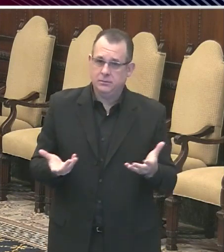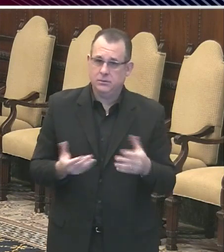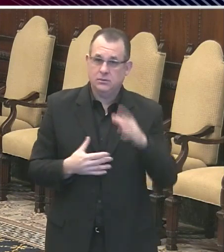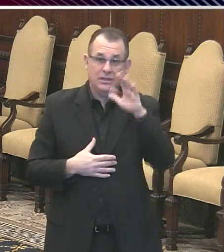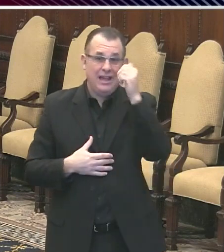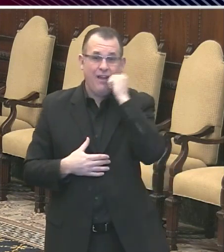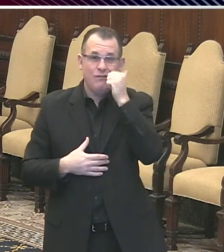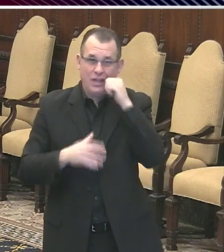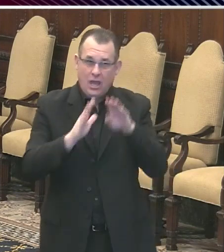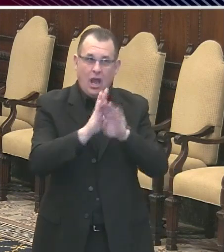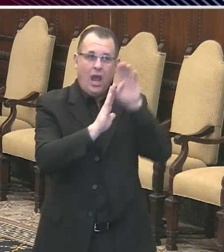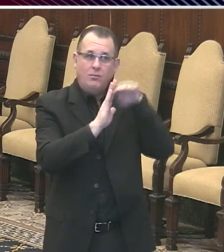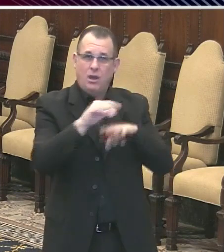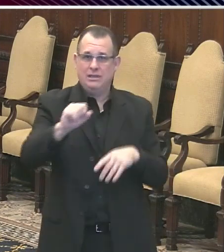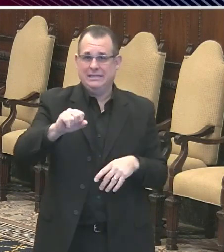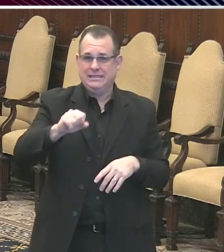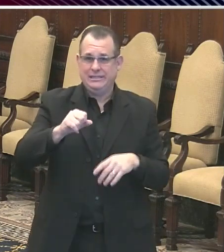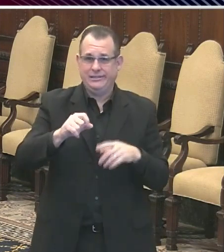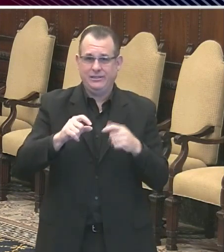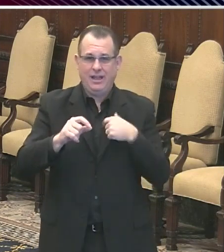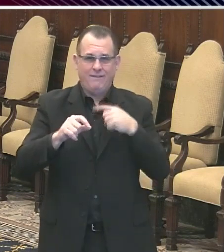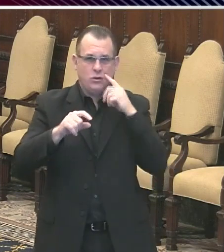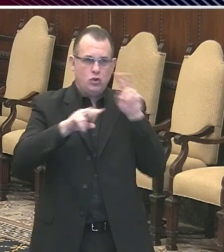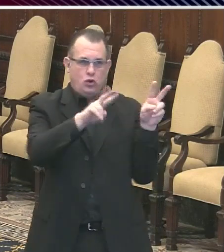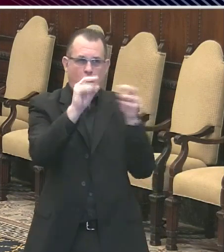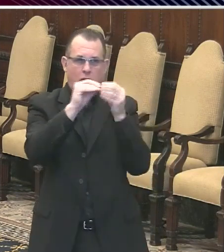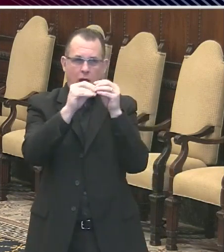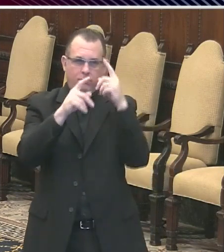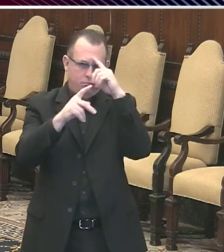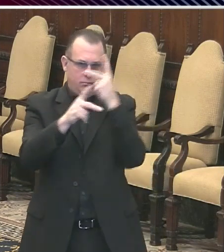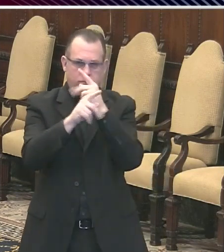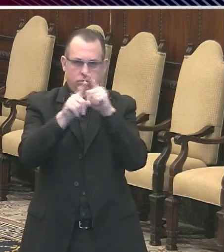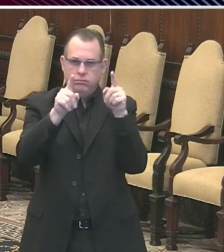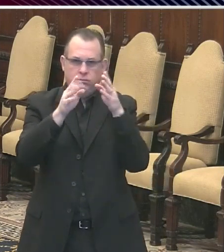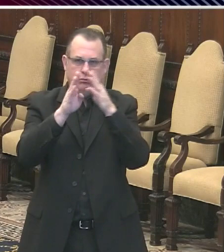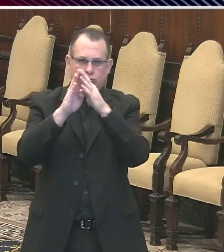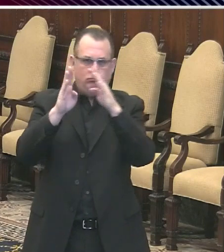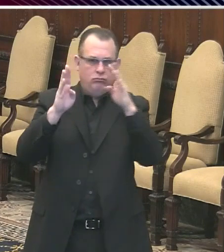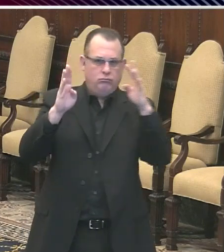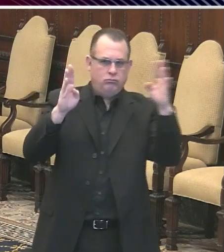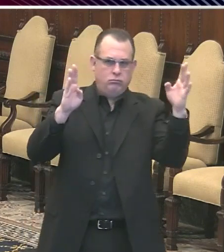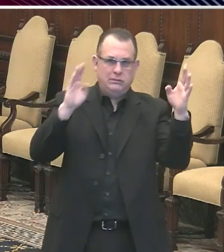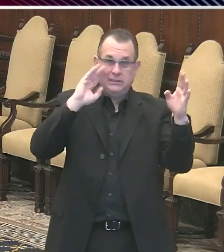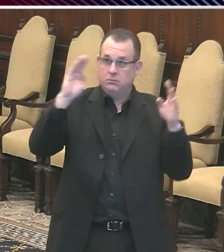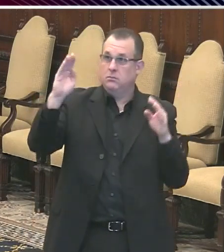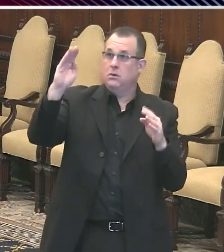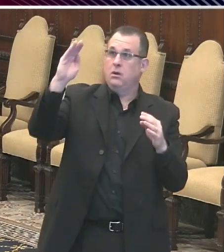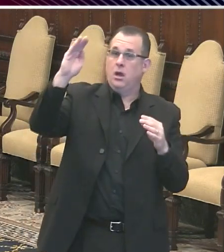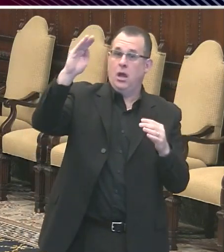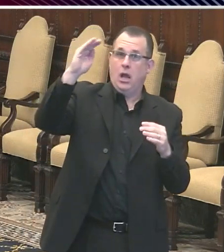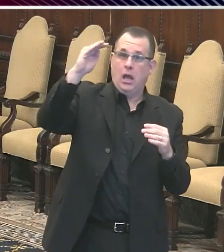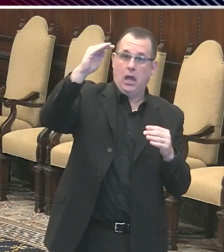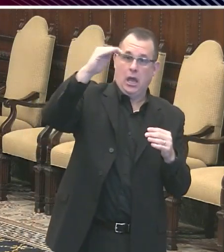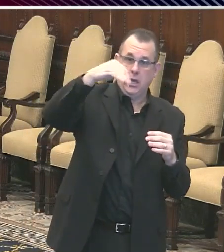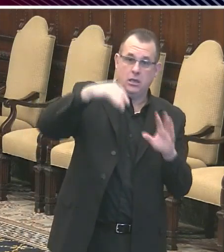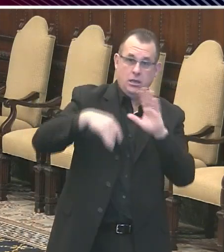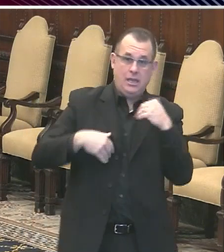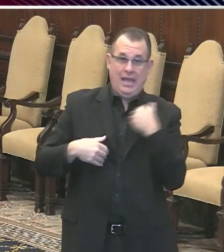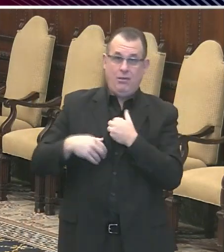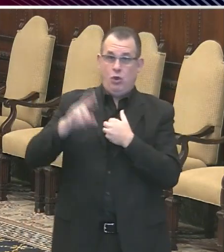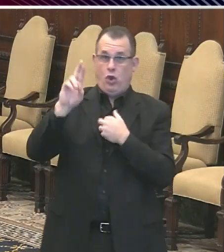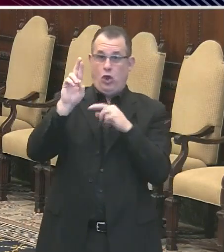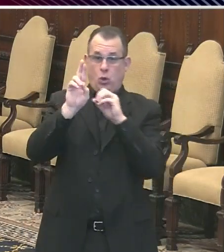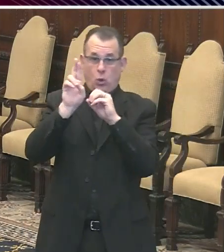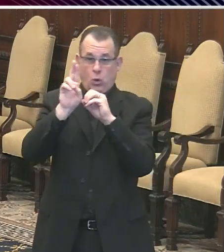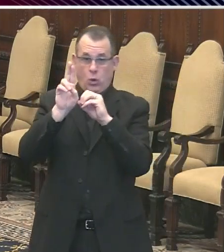average over time. The fact that average appears to be going down must be a sign that R-naught is less than one. Okay. Got